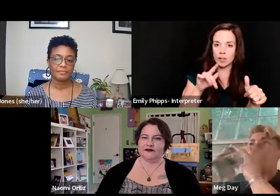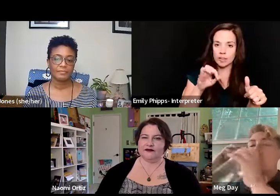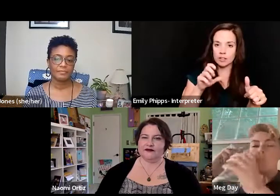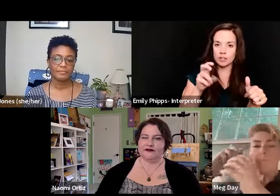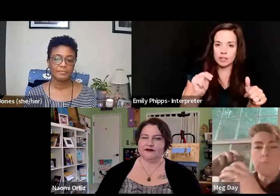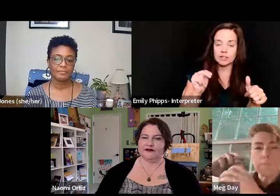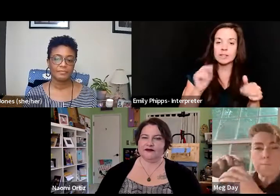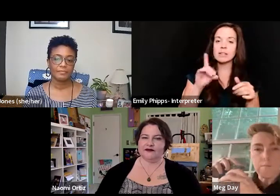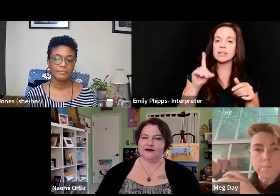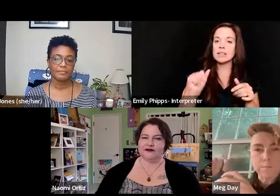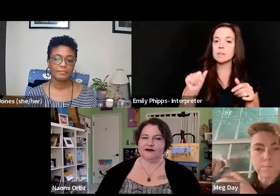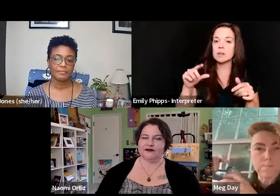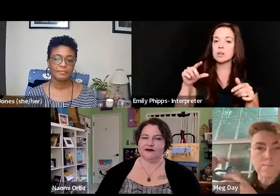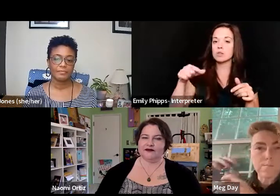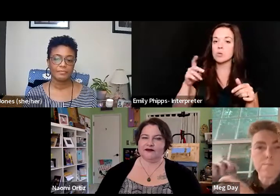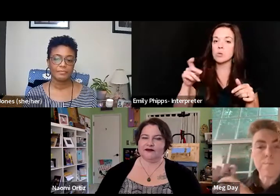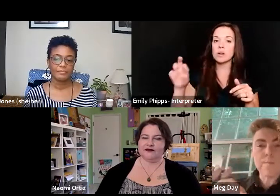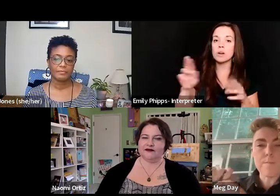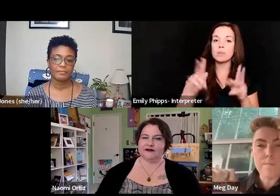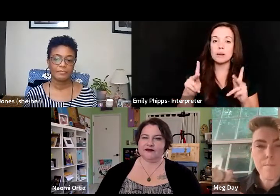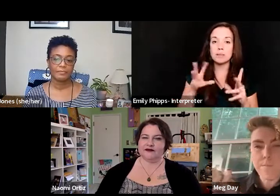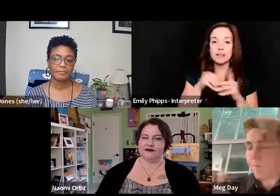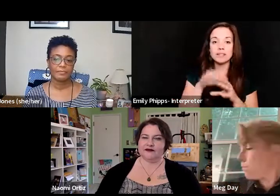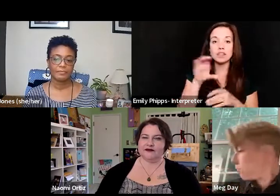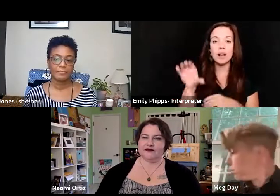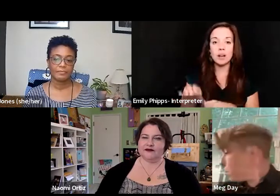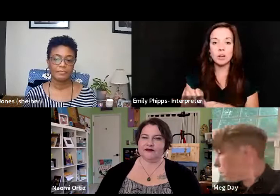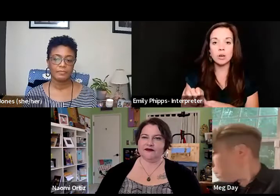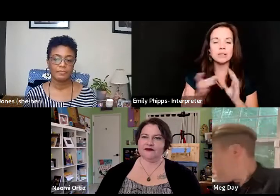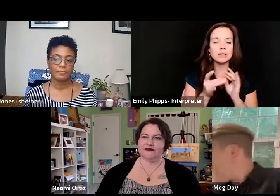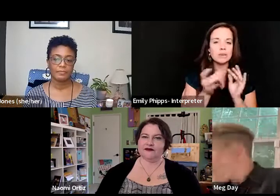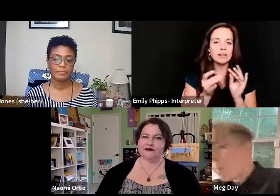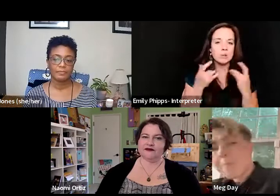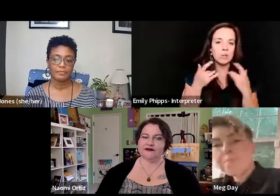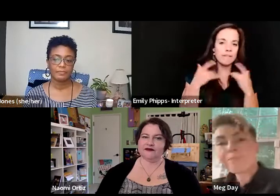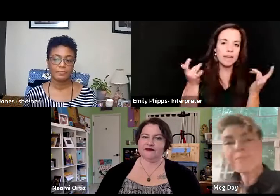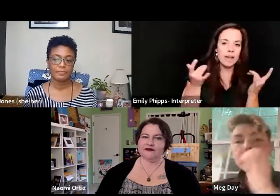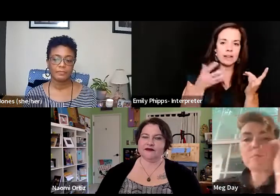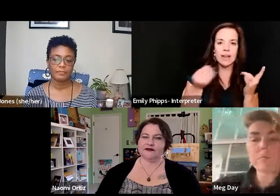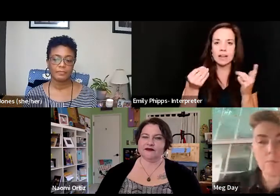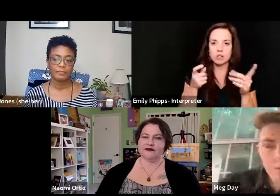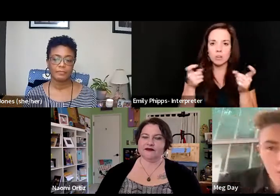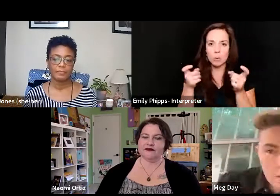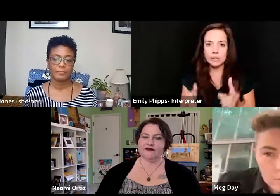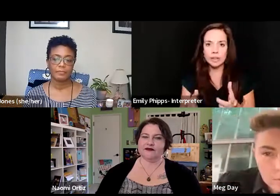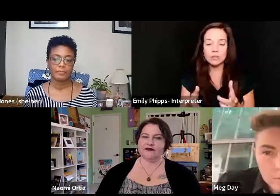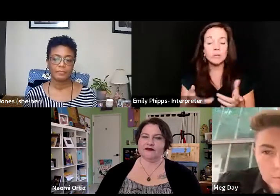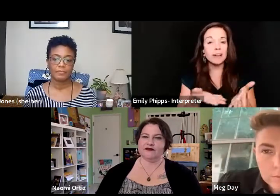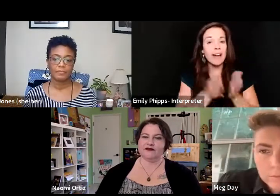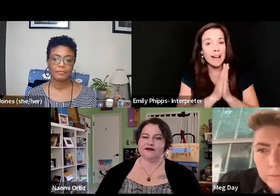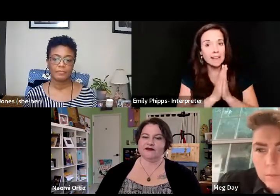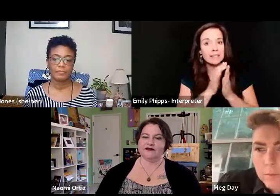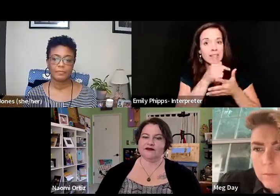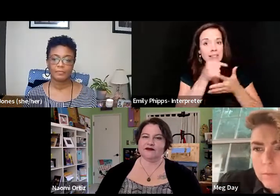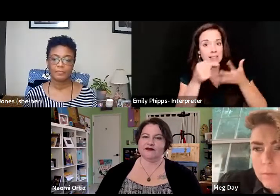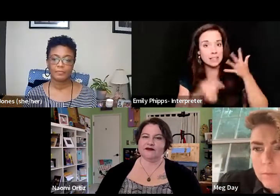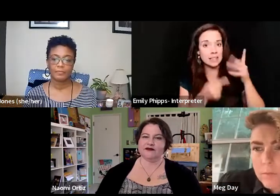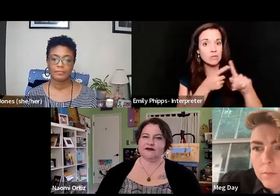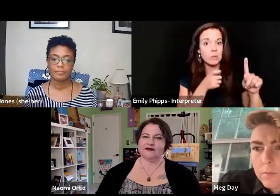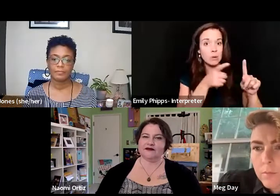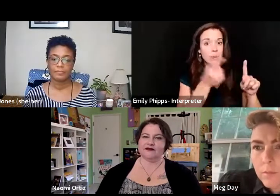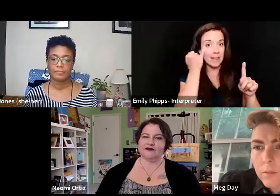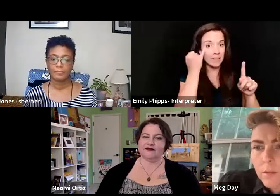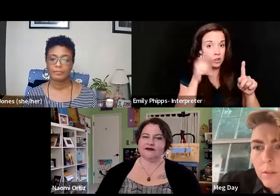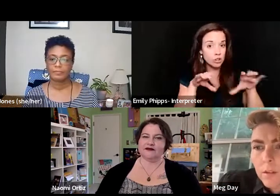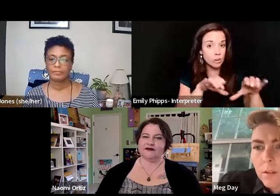Chicago, really speaking to event coordinators and pride coordinators, being like, we have these asks of you. If you are going to do things in